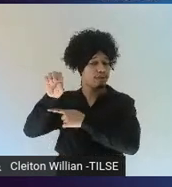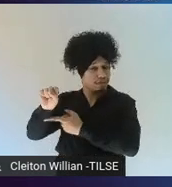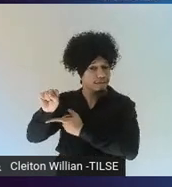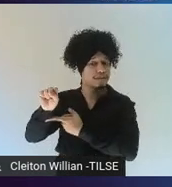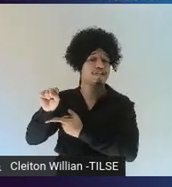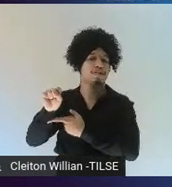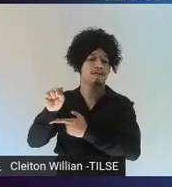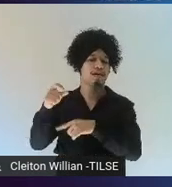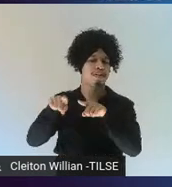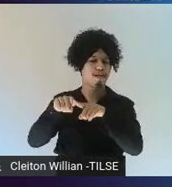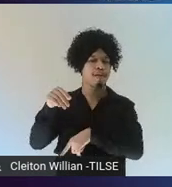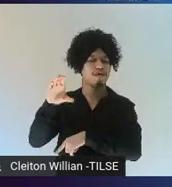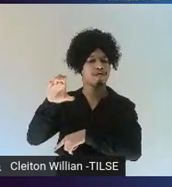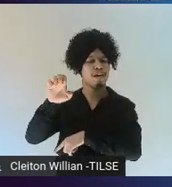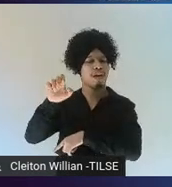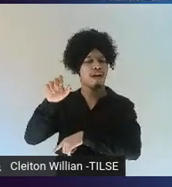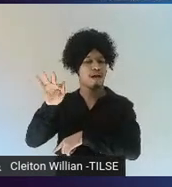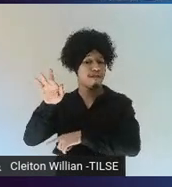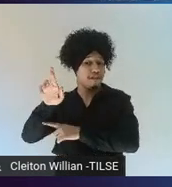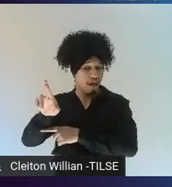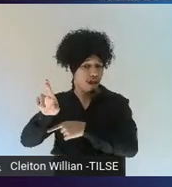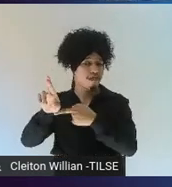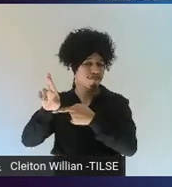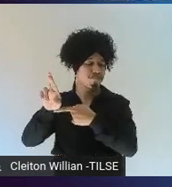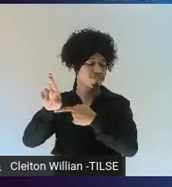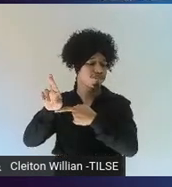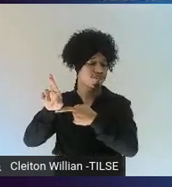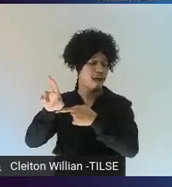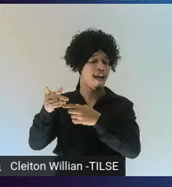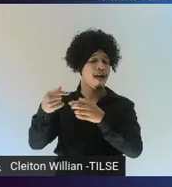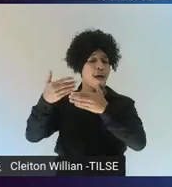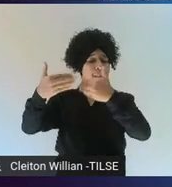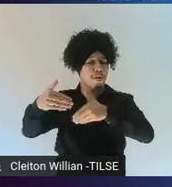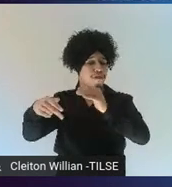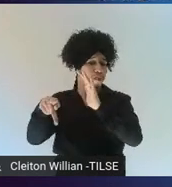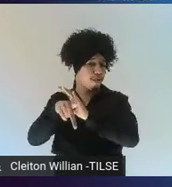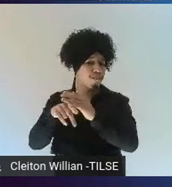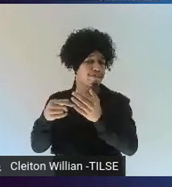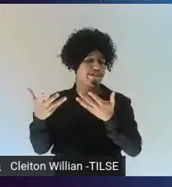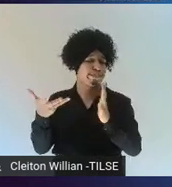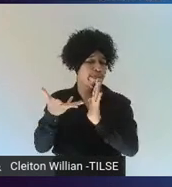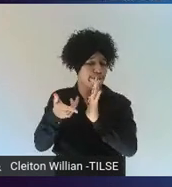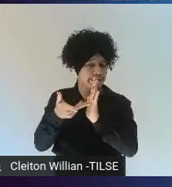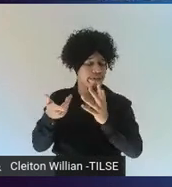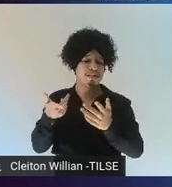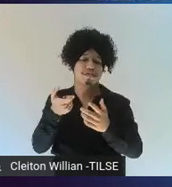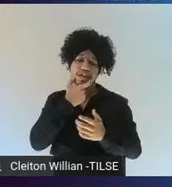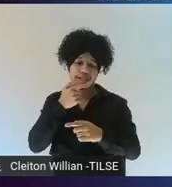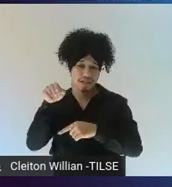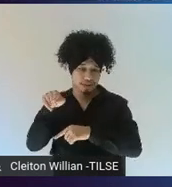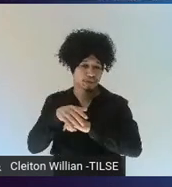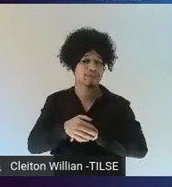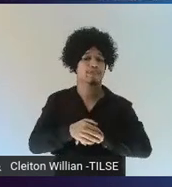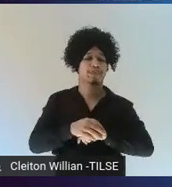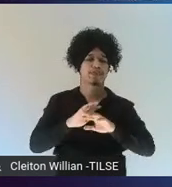Framework. So, they were probably pretty challenged by having an all-English curriculum.